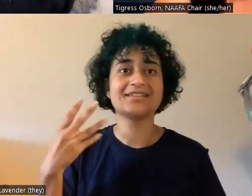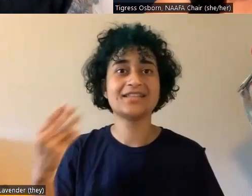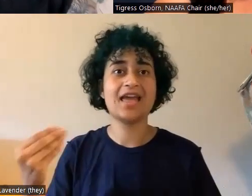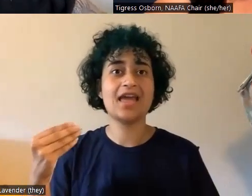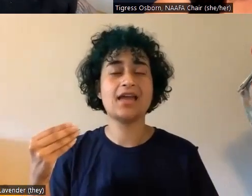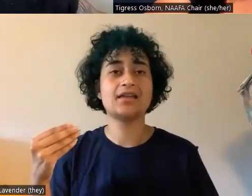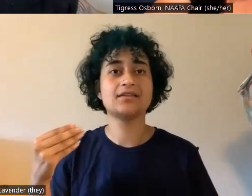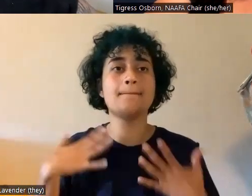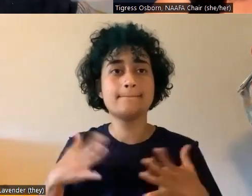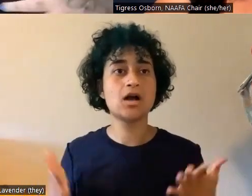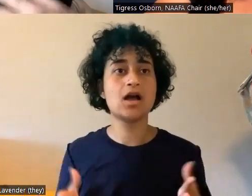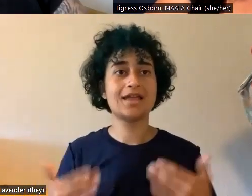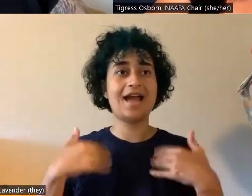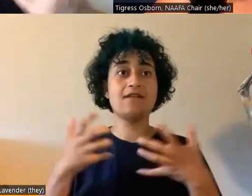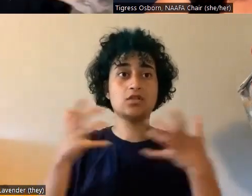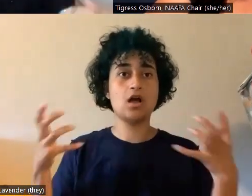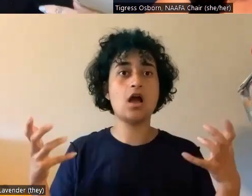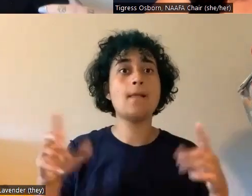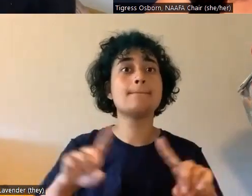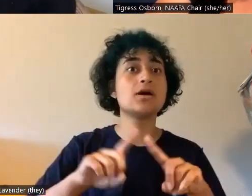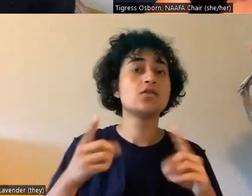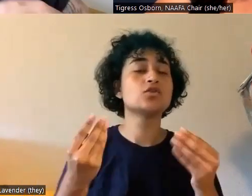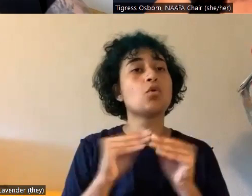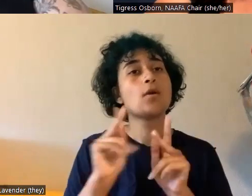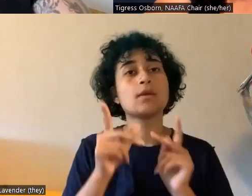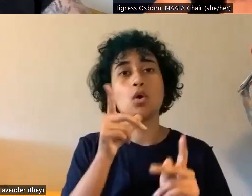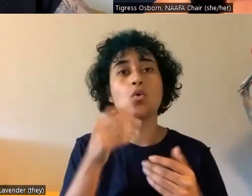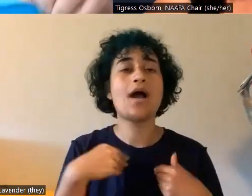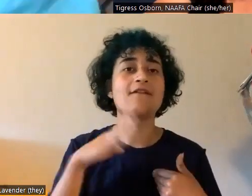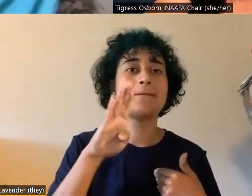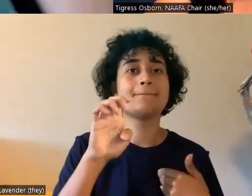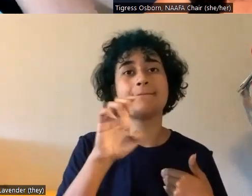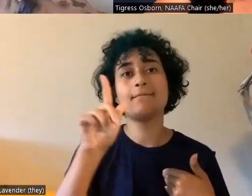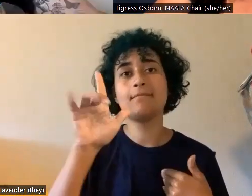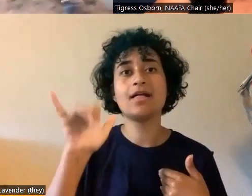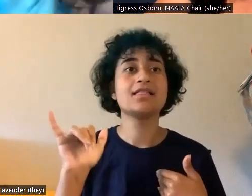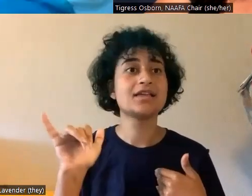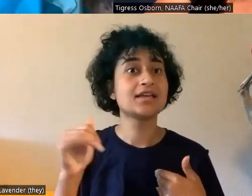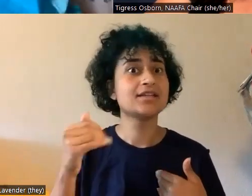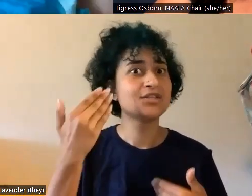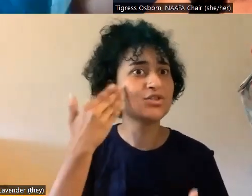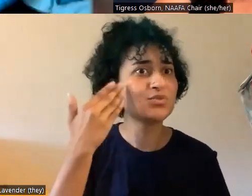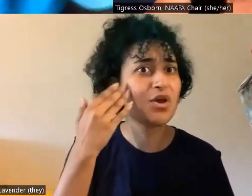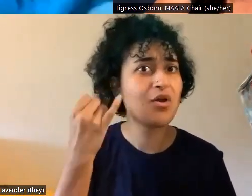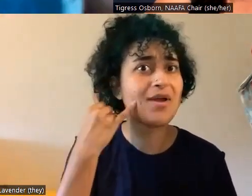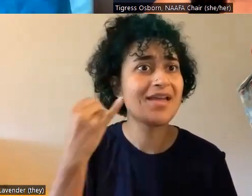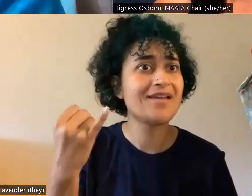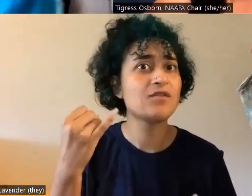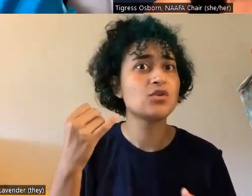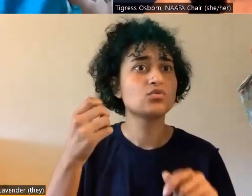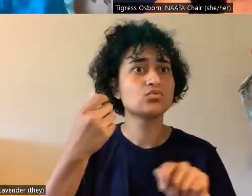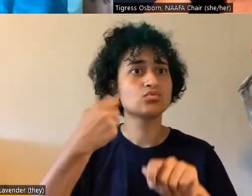However, there's a lot of folks who are more belly than, but did you know that if you simply switch